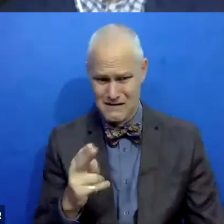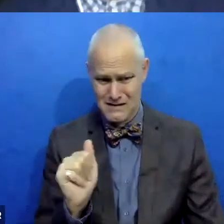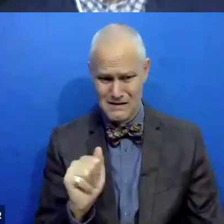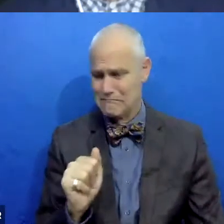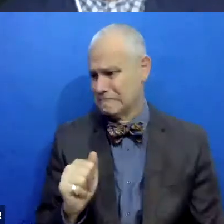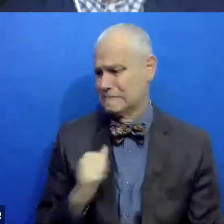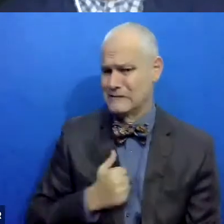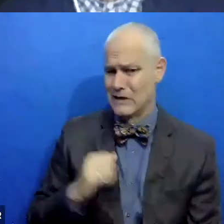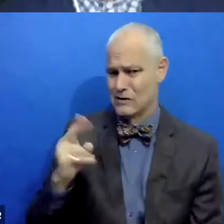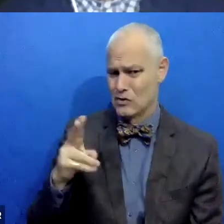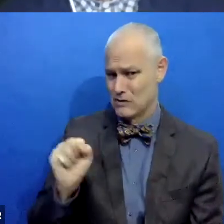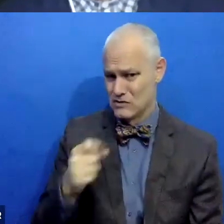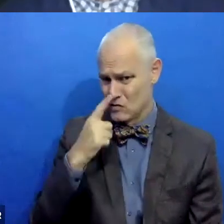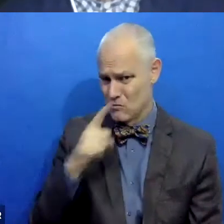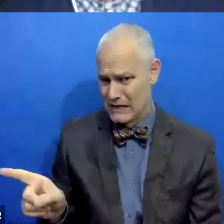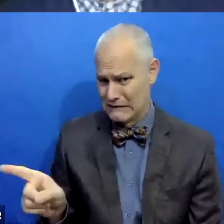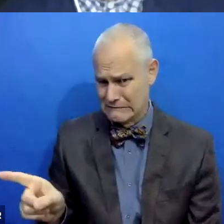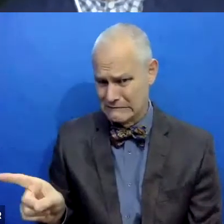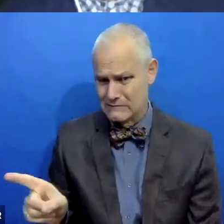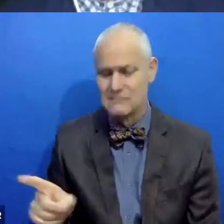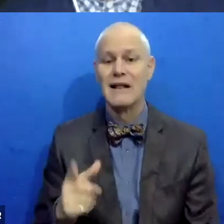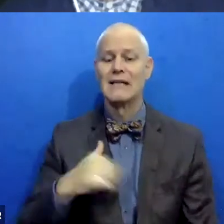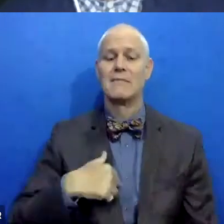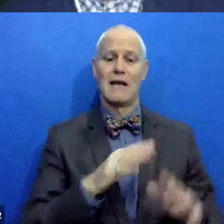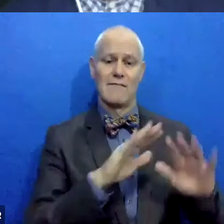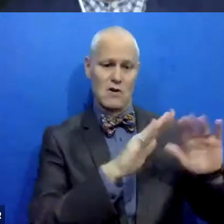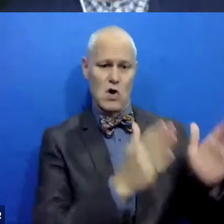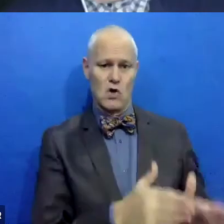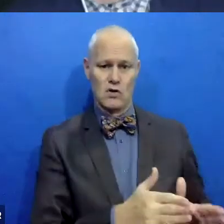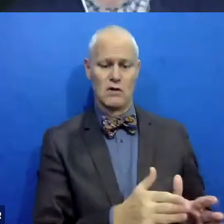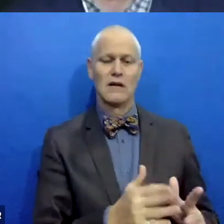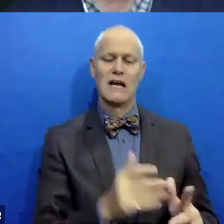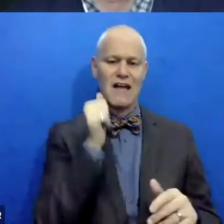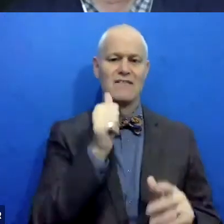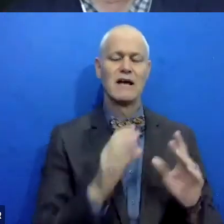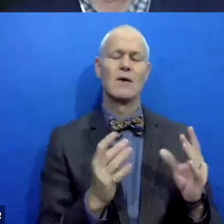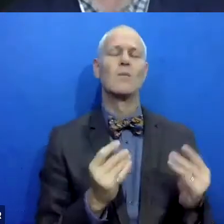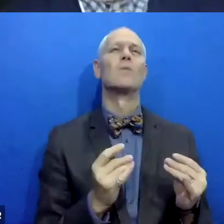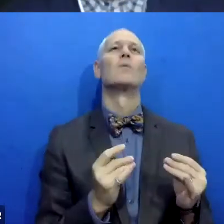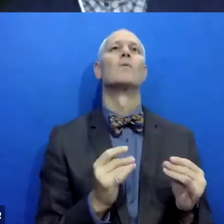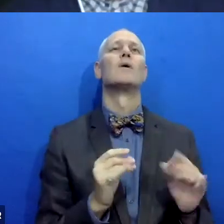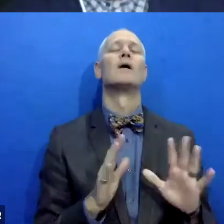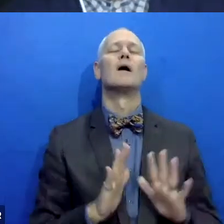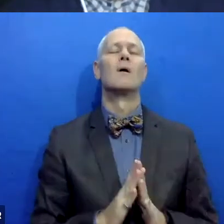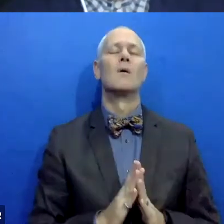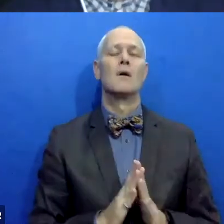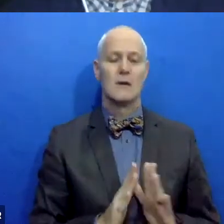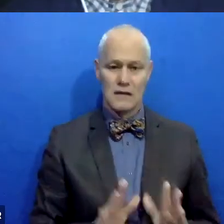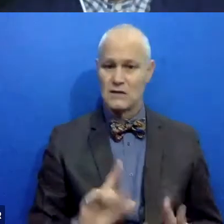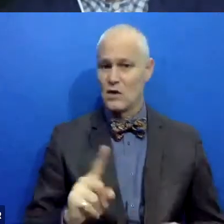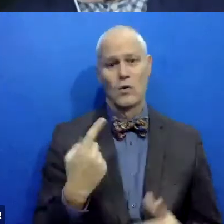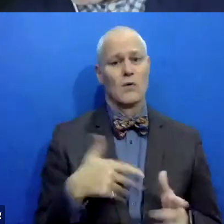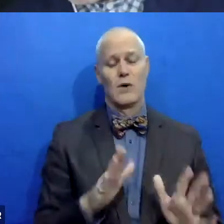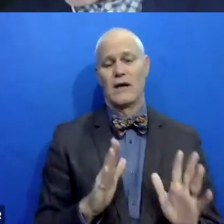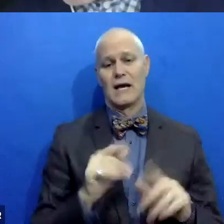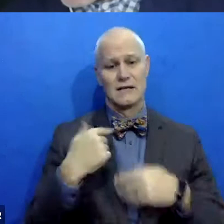right behind me actually. It's my altar back there and my meditation, my daily meditation practice is the only way I can do this. Um, and, um,